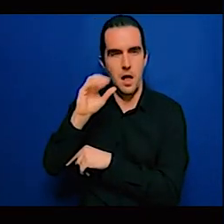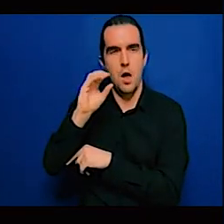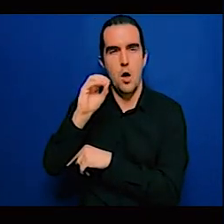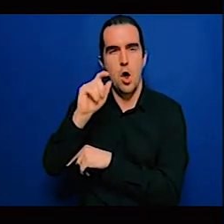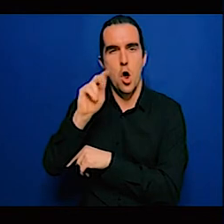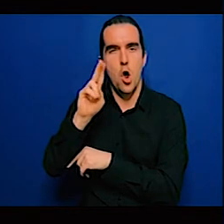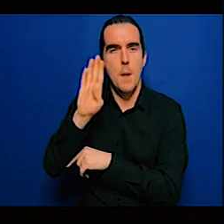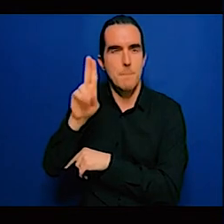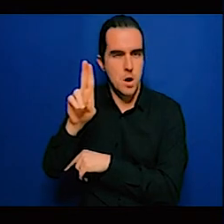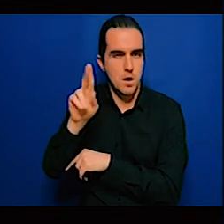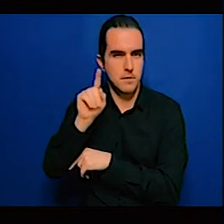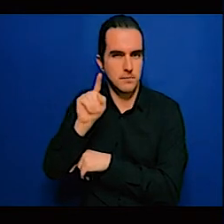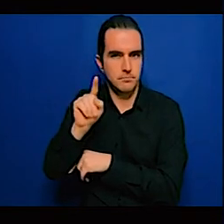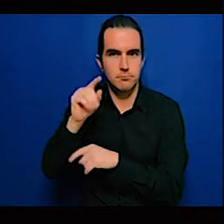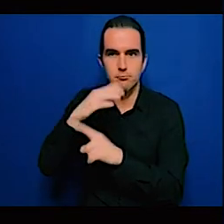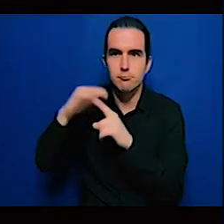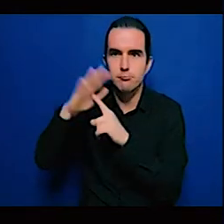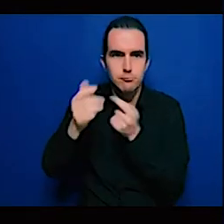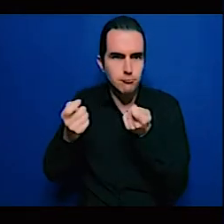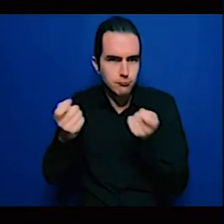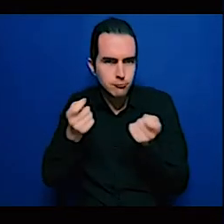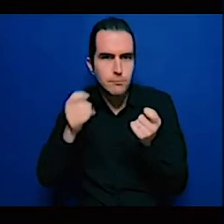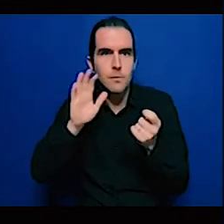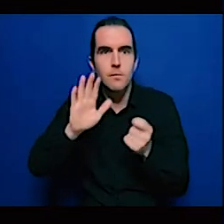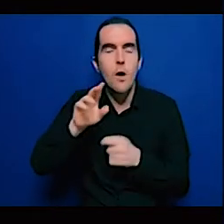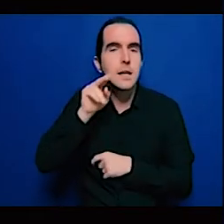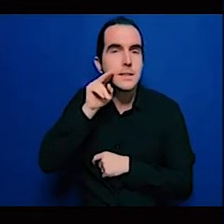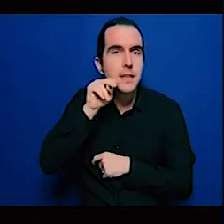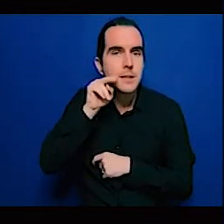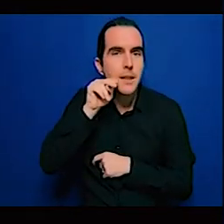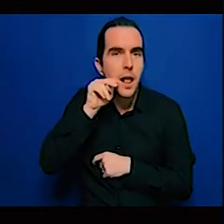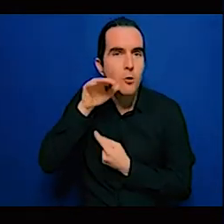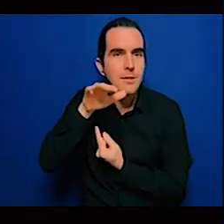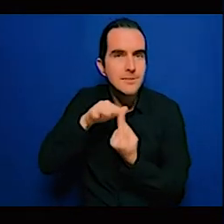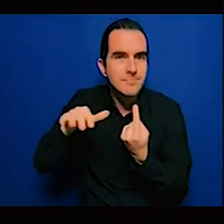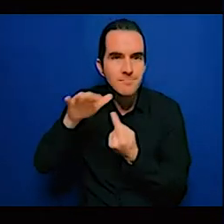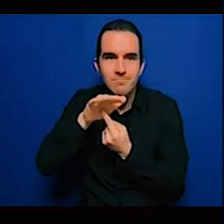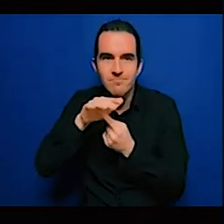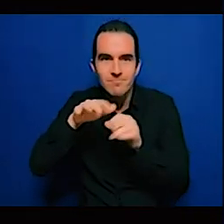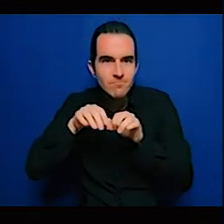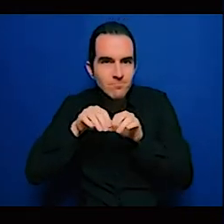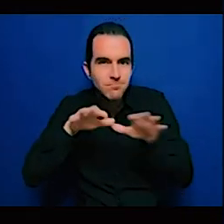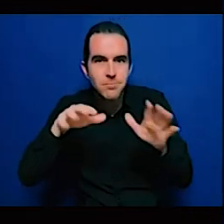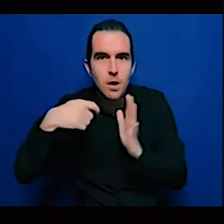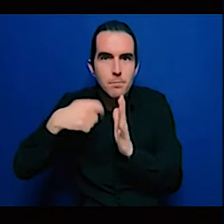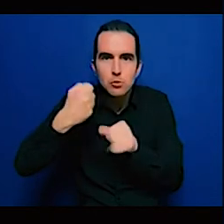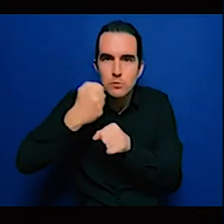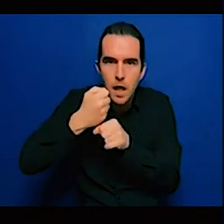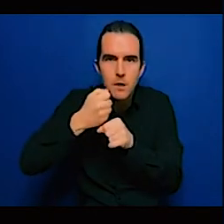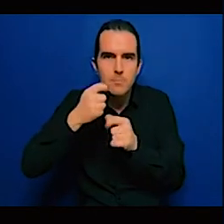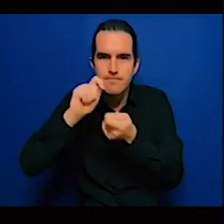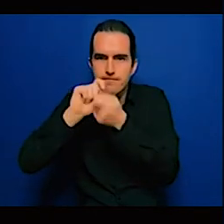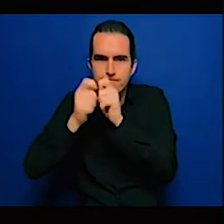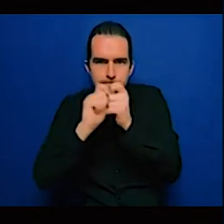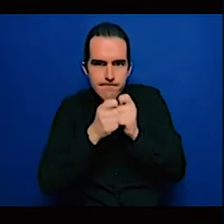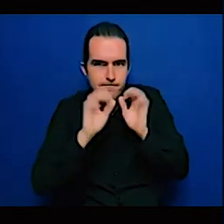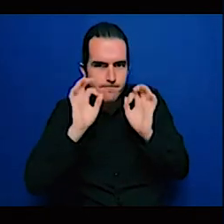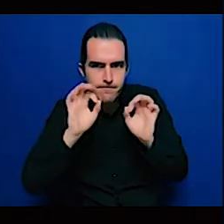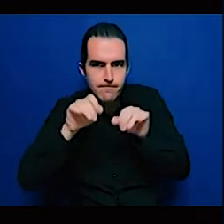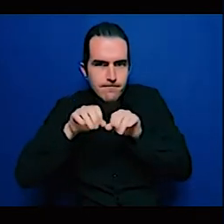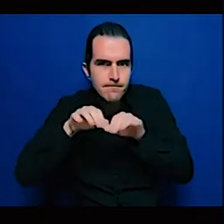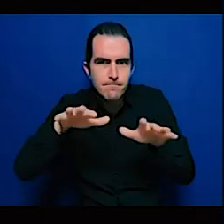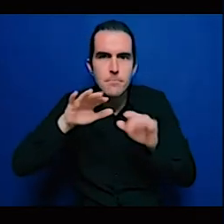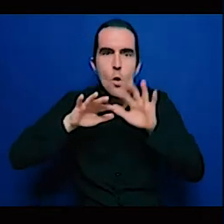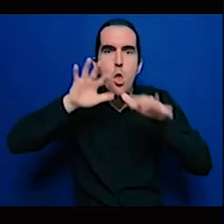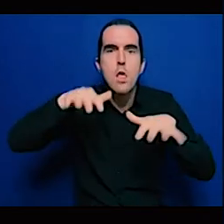thank you. We're just going to start, as Ndidi said before, this is going to be a free